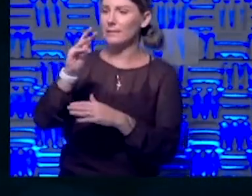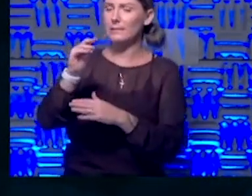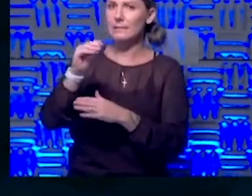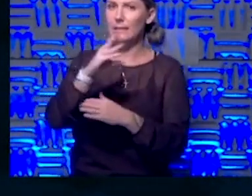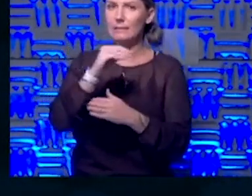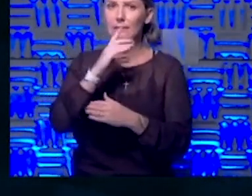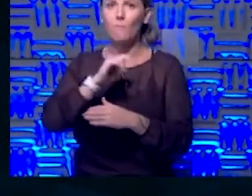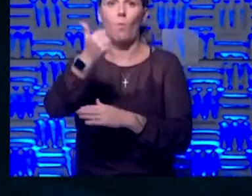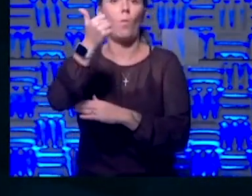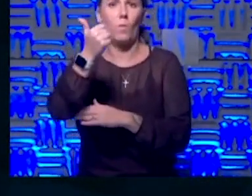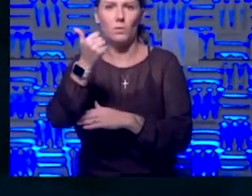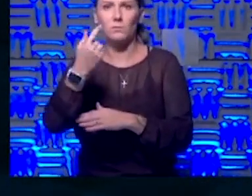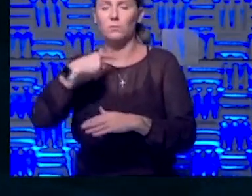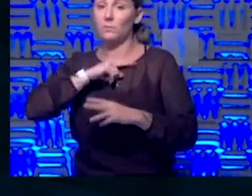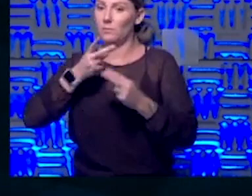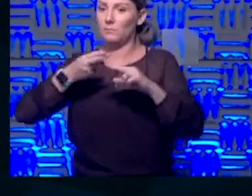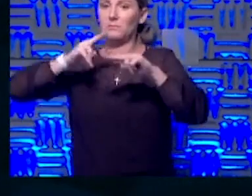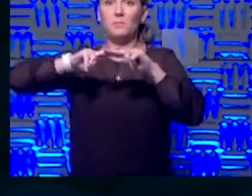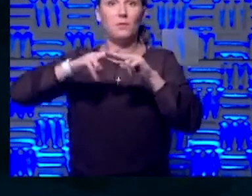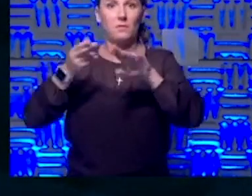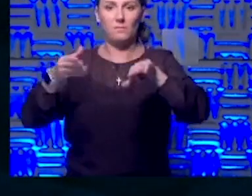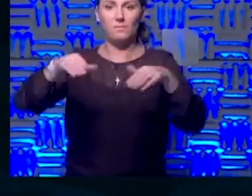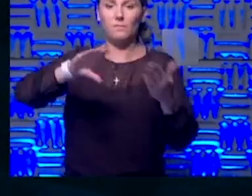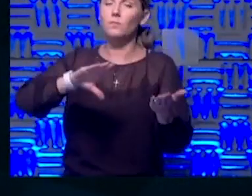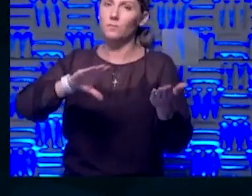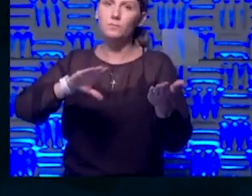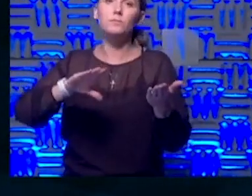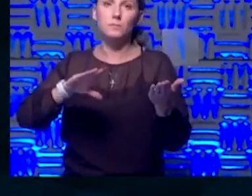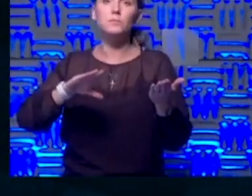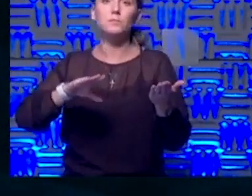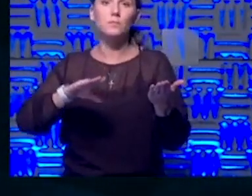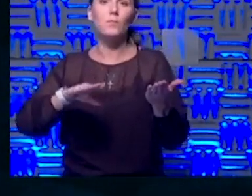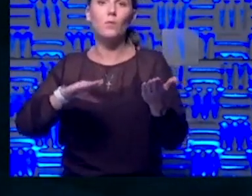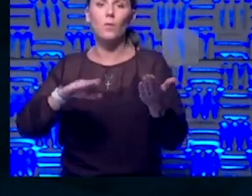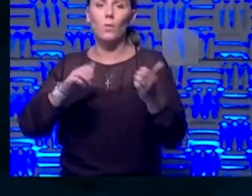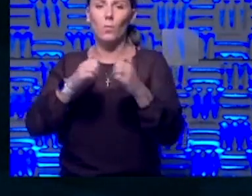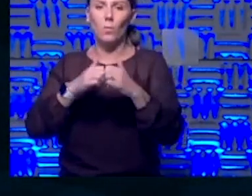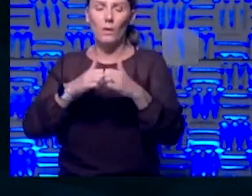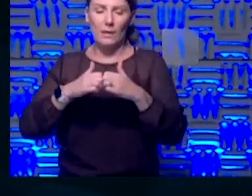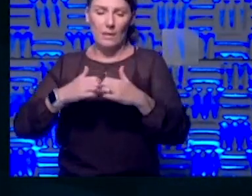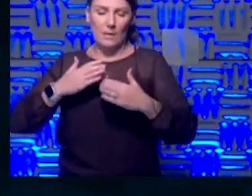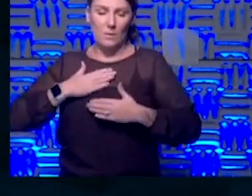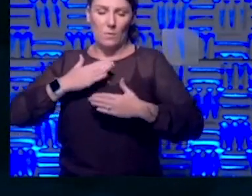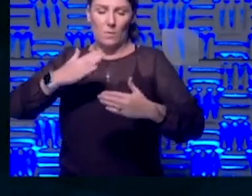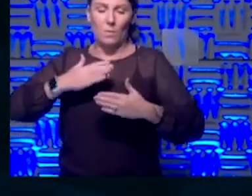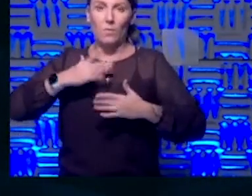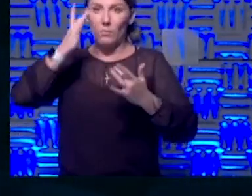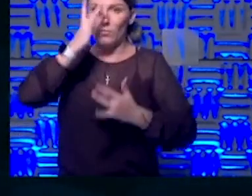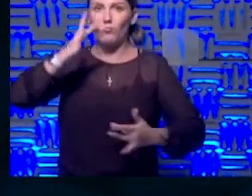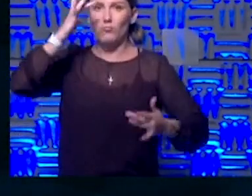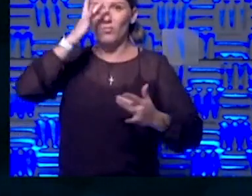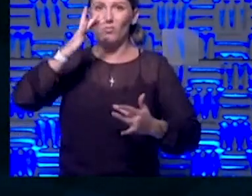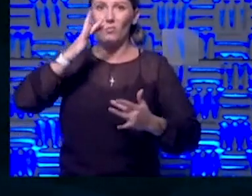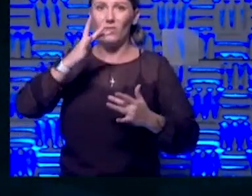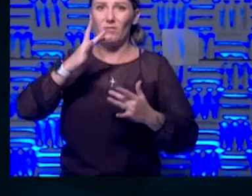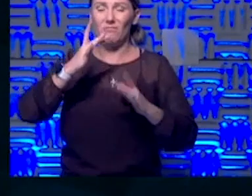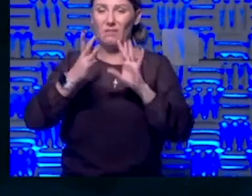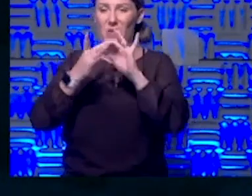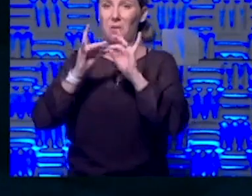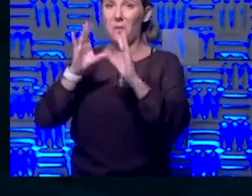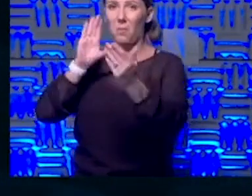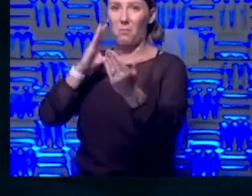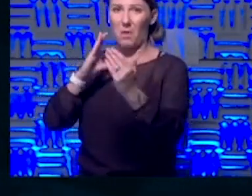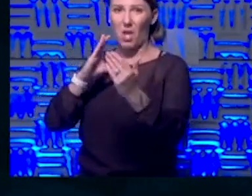we are definitely seeing an increased amount of mortality of this respiratory illness relative to a normal influenza summer.